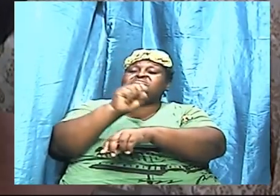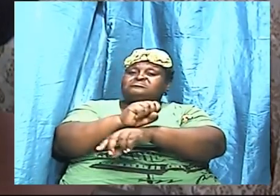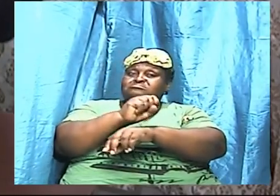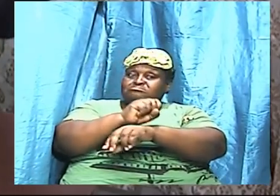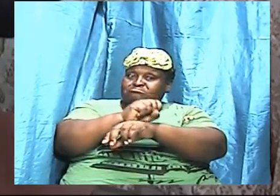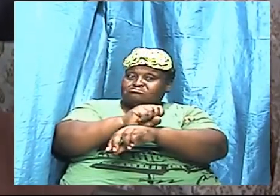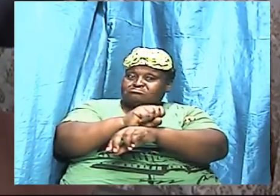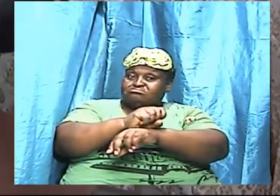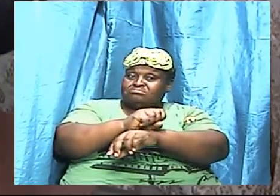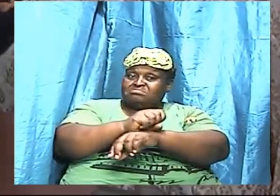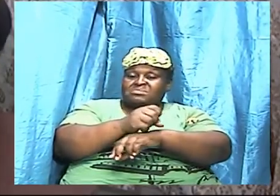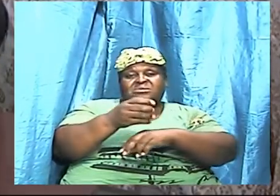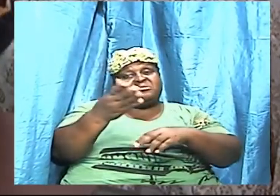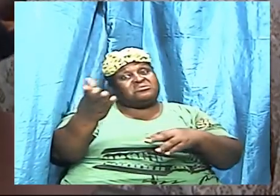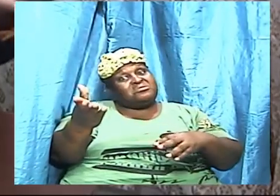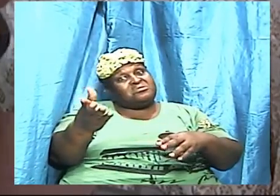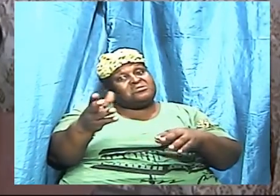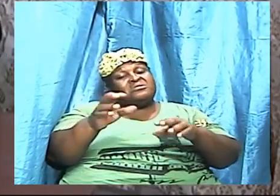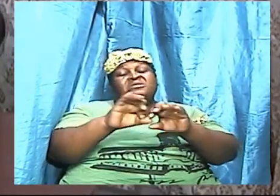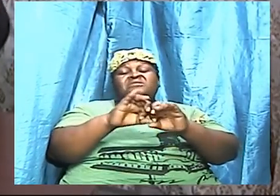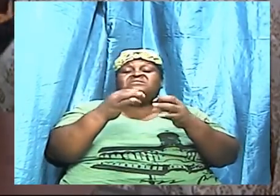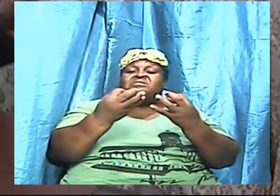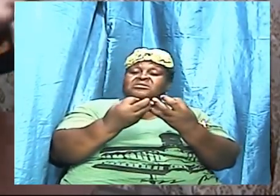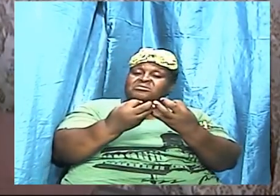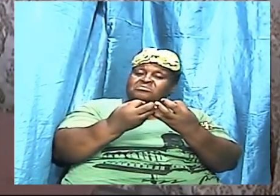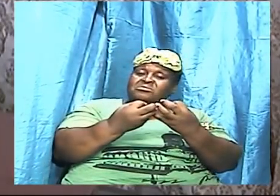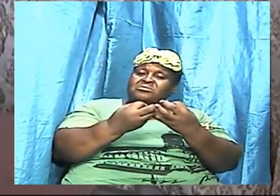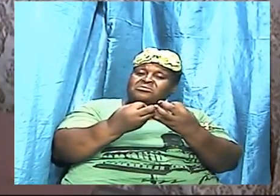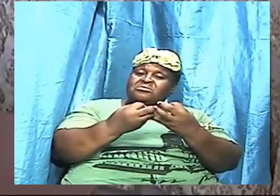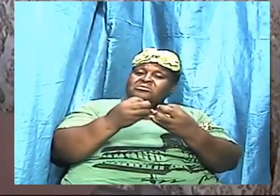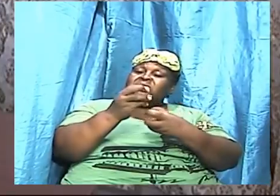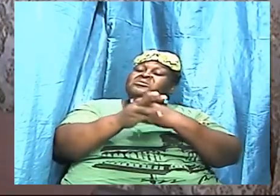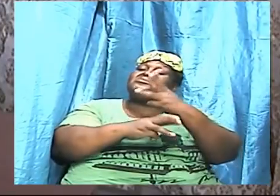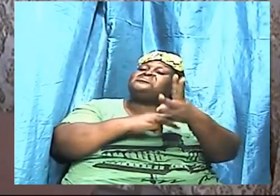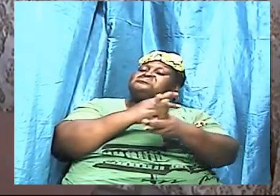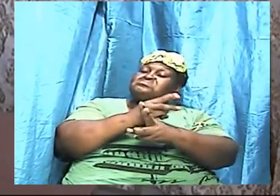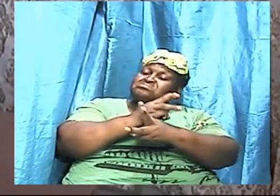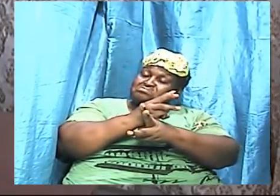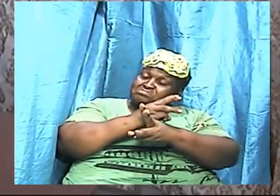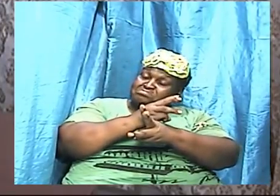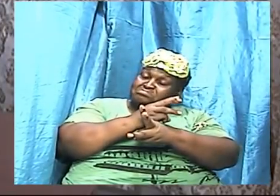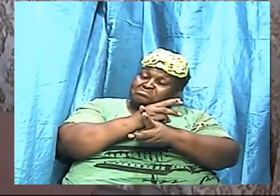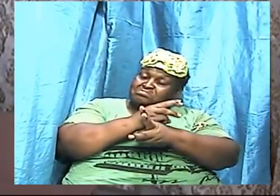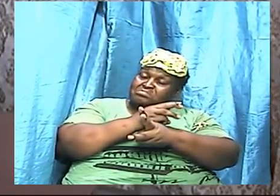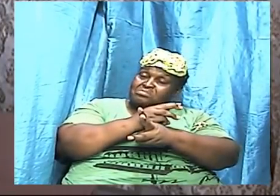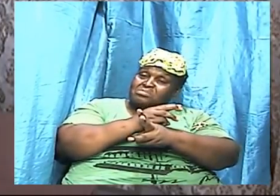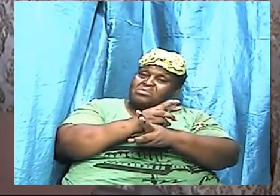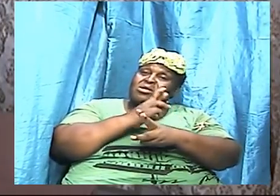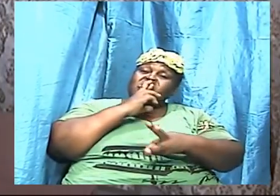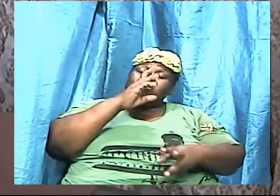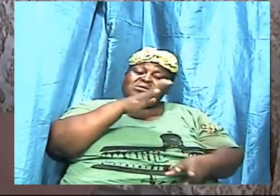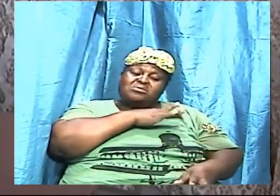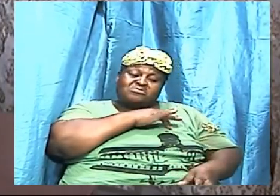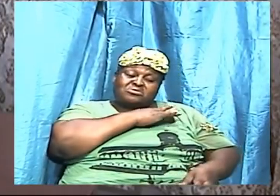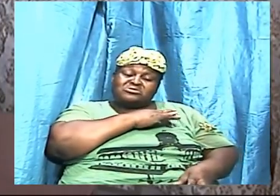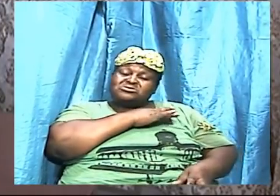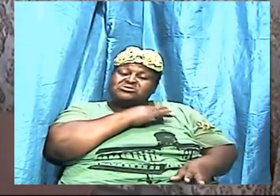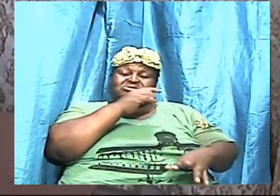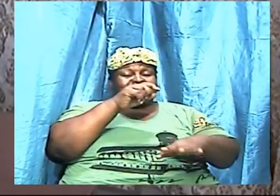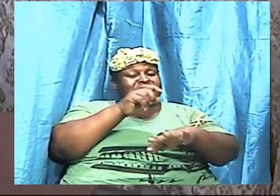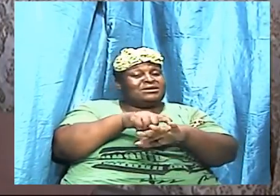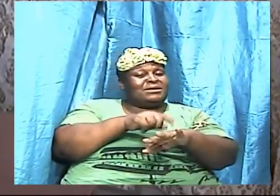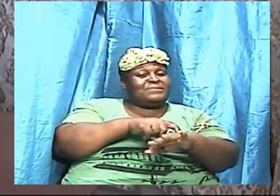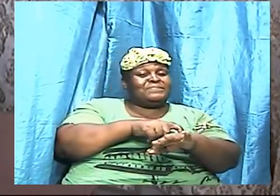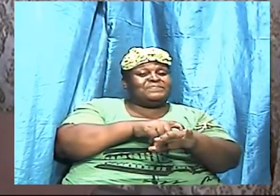family extended or overseas or in other parts of the island, we really appreciate the time and